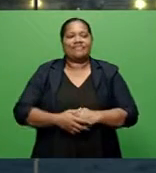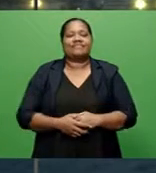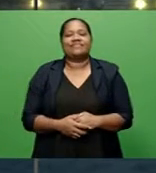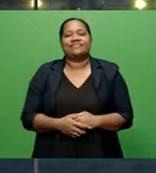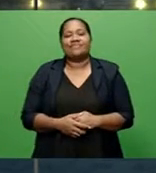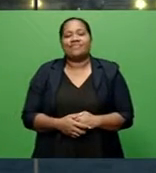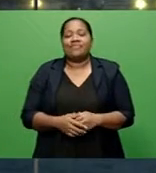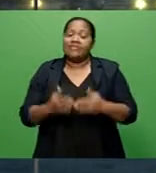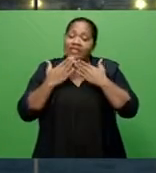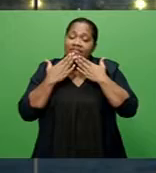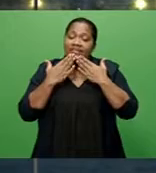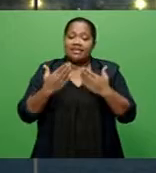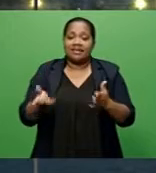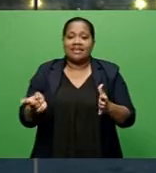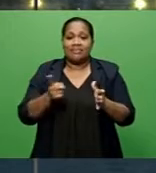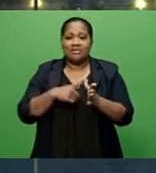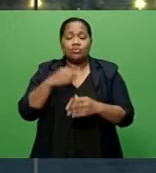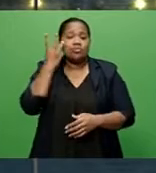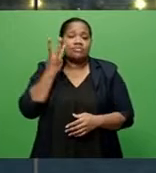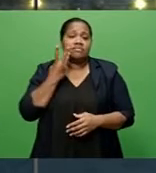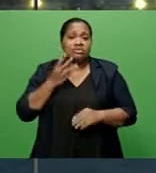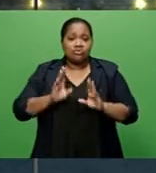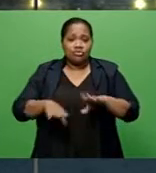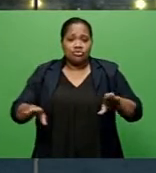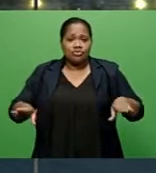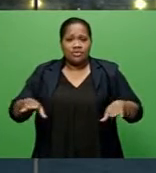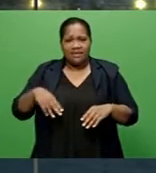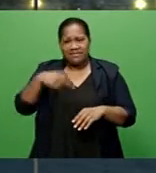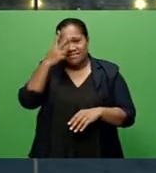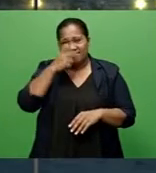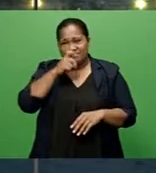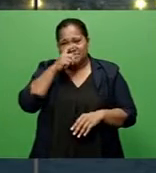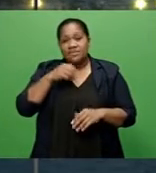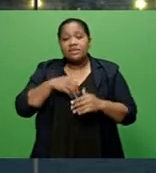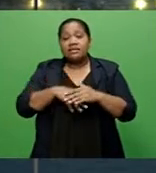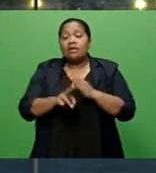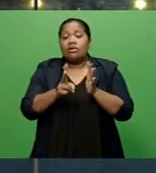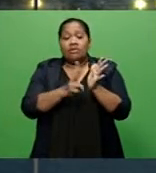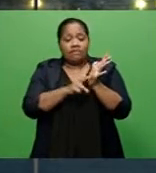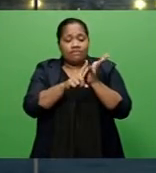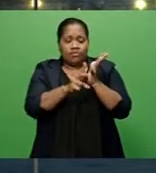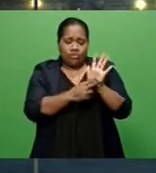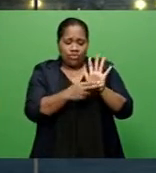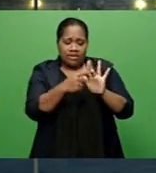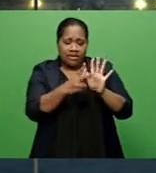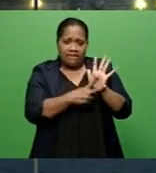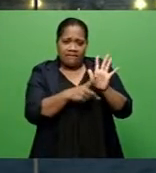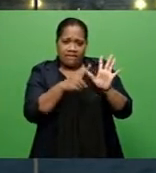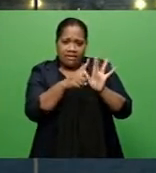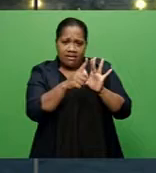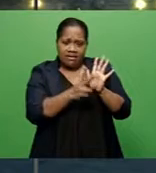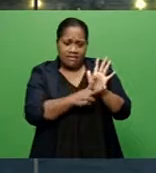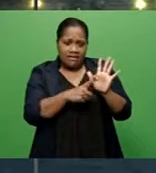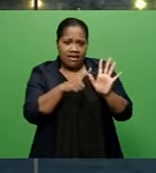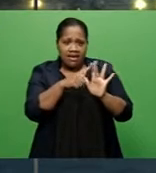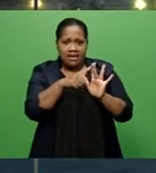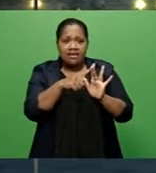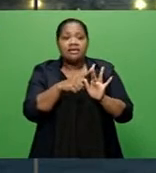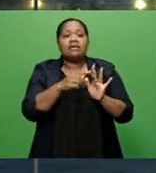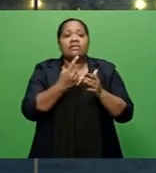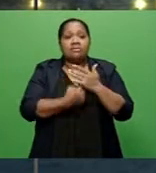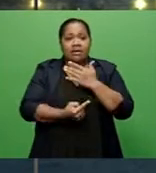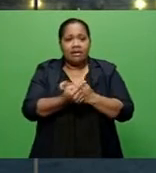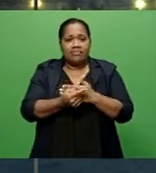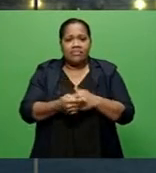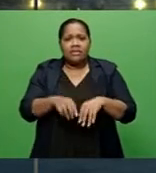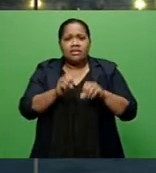Apenisa, women, children and the elderly of Vunivaiwai settlement in Lambasa had to be put inside a large cooking pot and taken